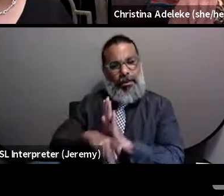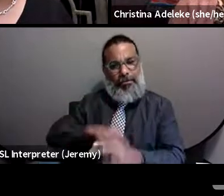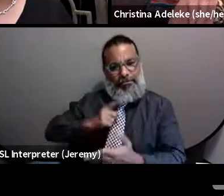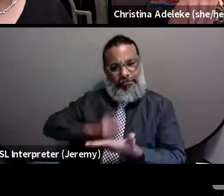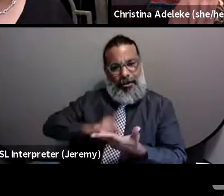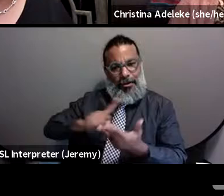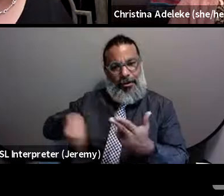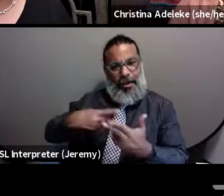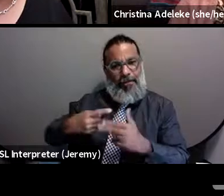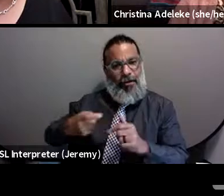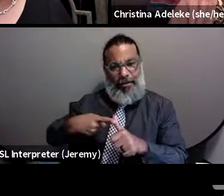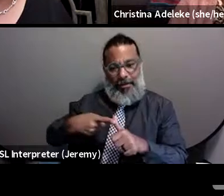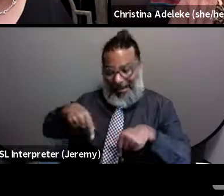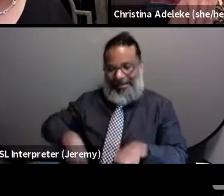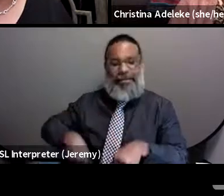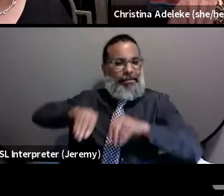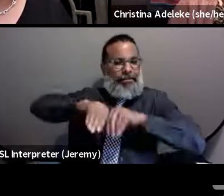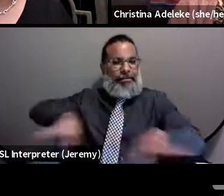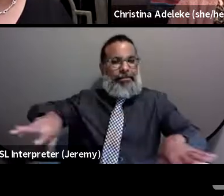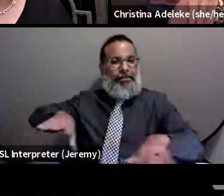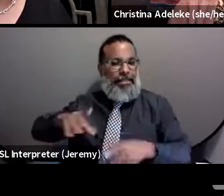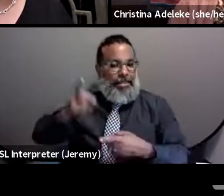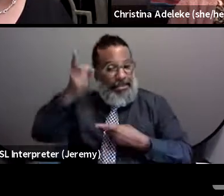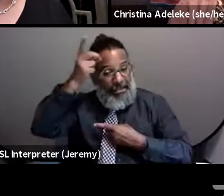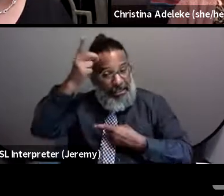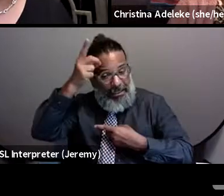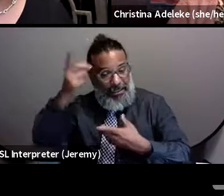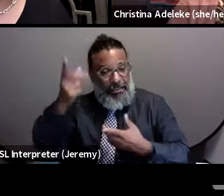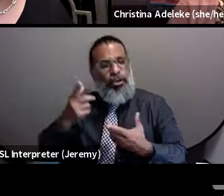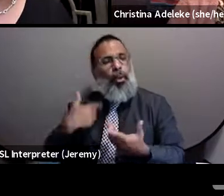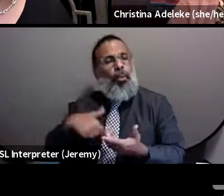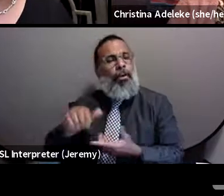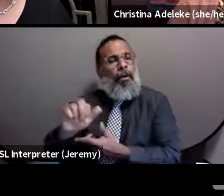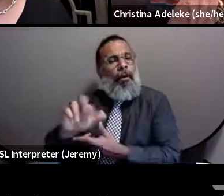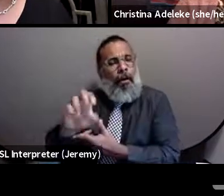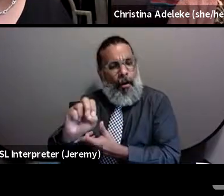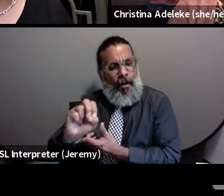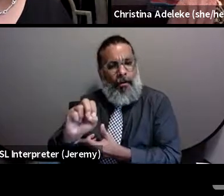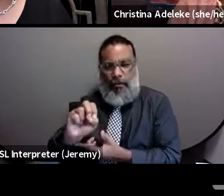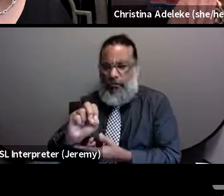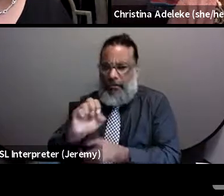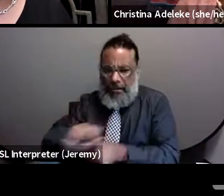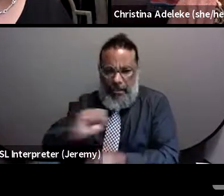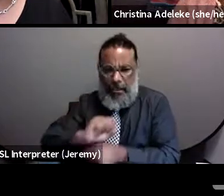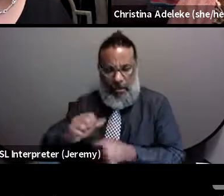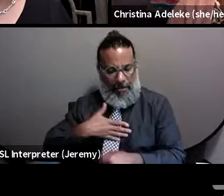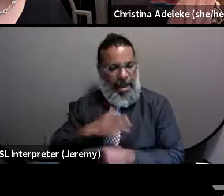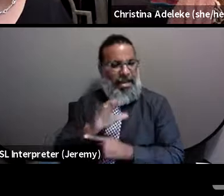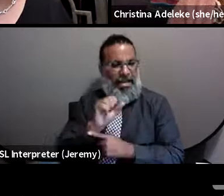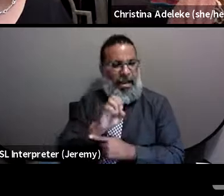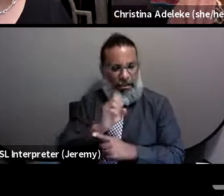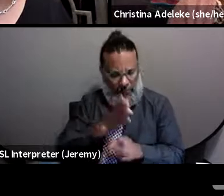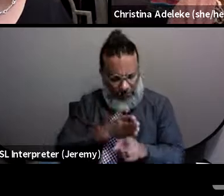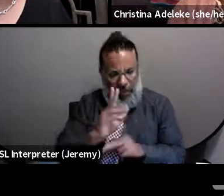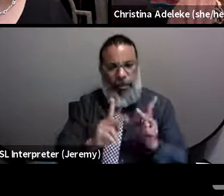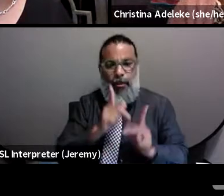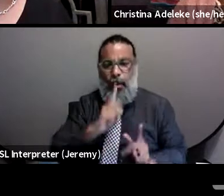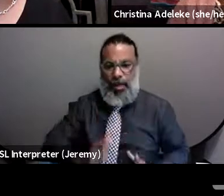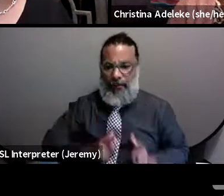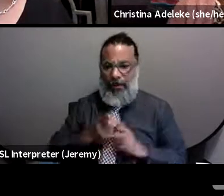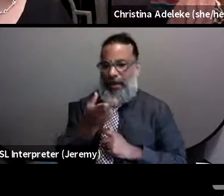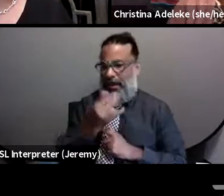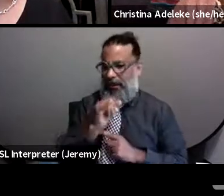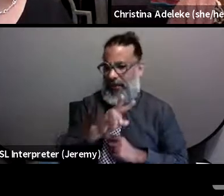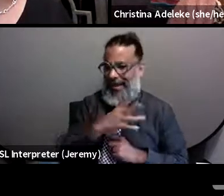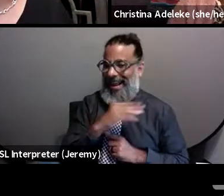beginning of this epidemic. So we are working, you know, in my case, specifically with those living with HIV, and